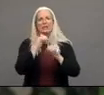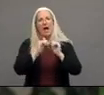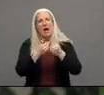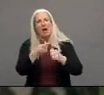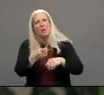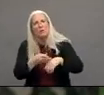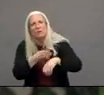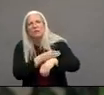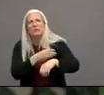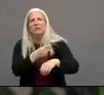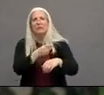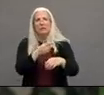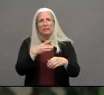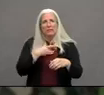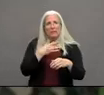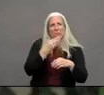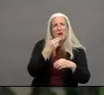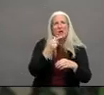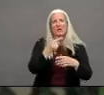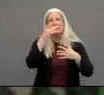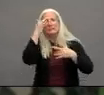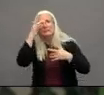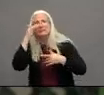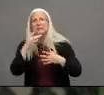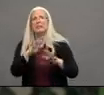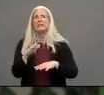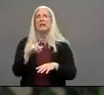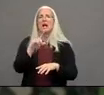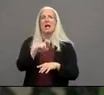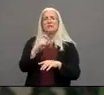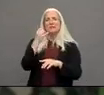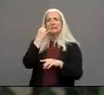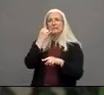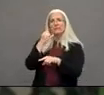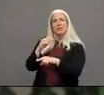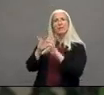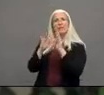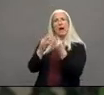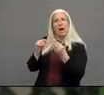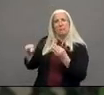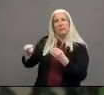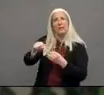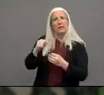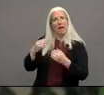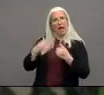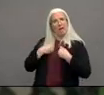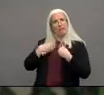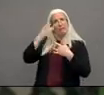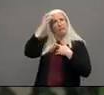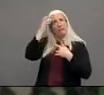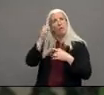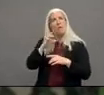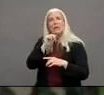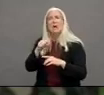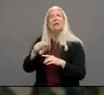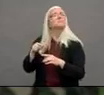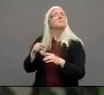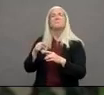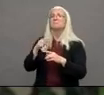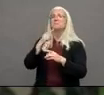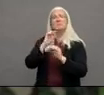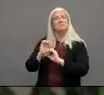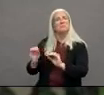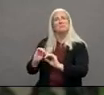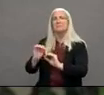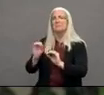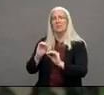members um they had no symptoms at all yet they were positive and one of their family members was in the hospital and um